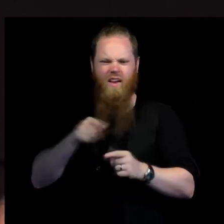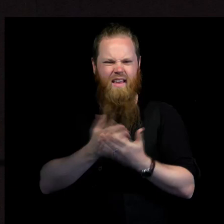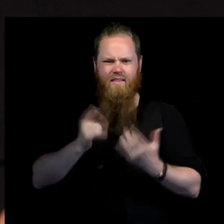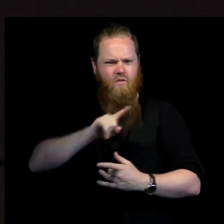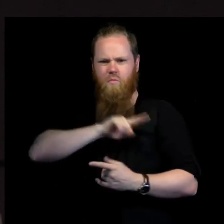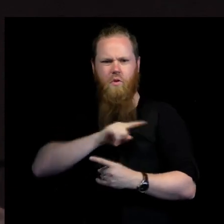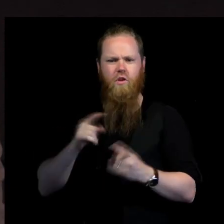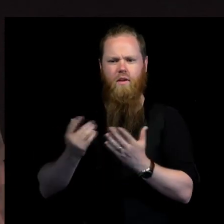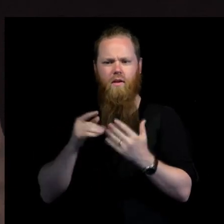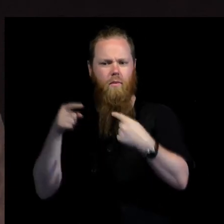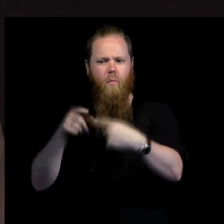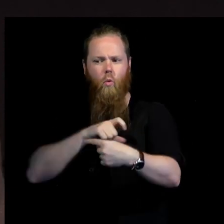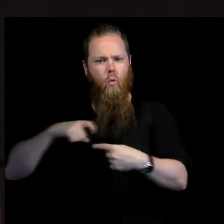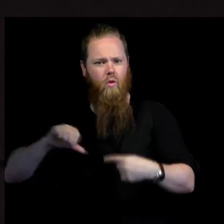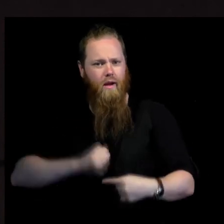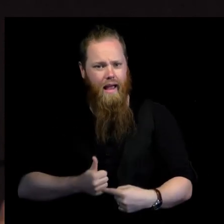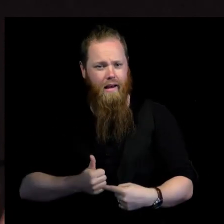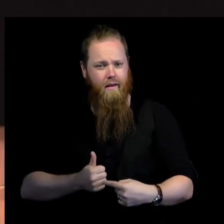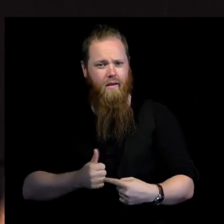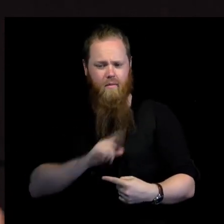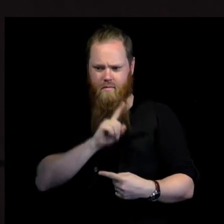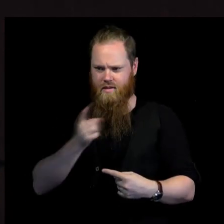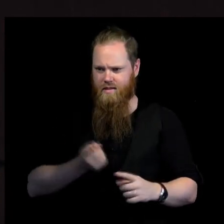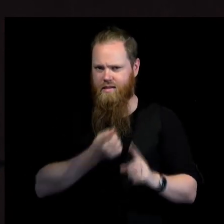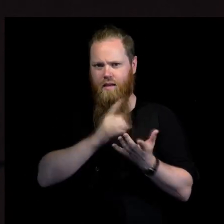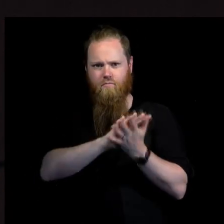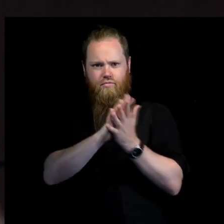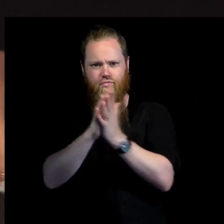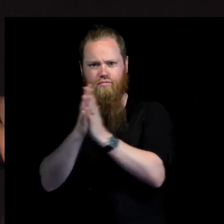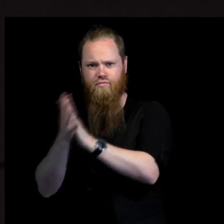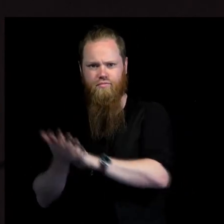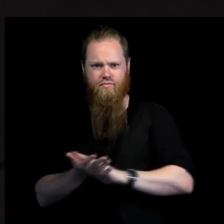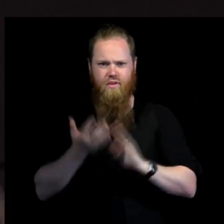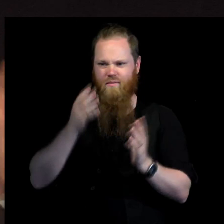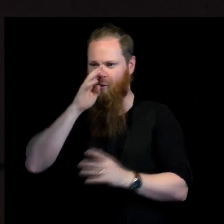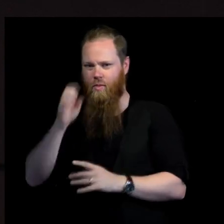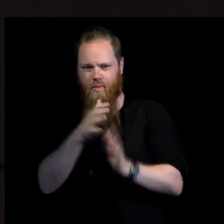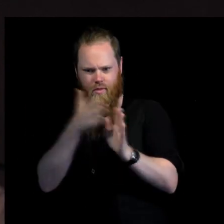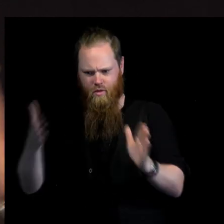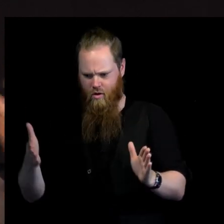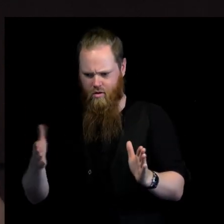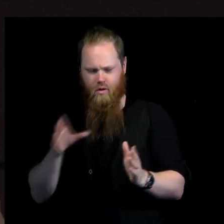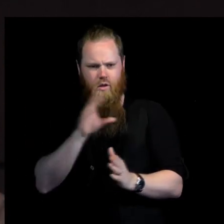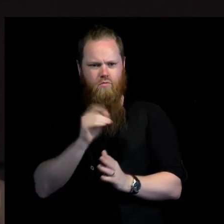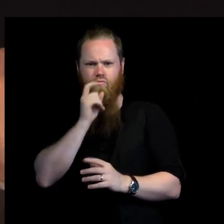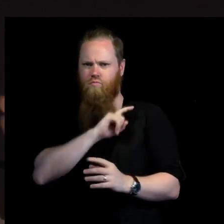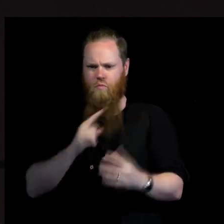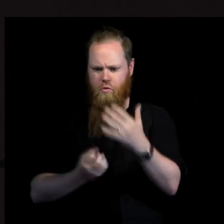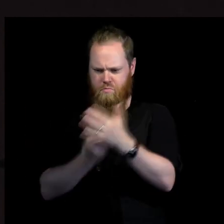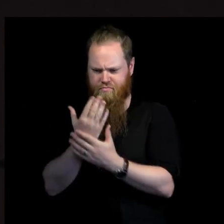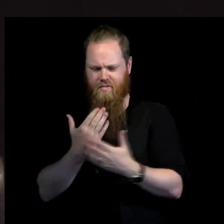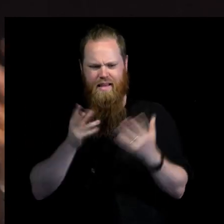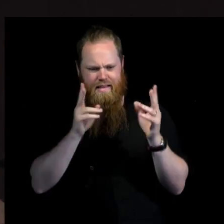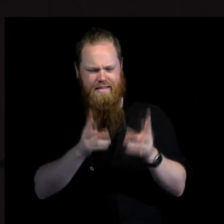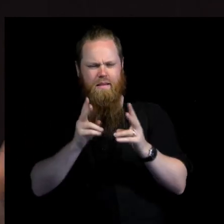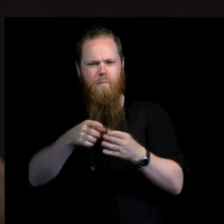Now, over the years, in the beginning of 90s, we suddenly saw a change where suddenly it was no longer possible to create the same kind